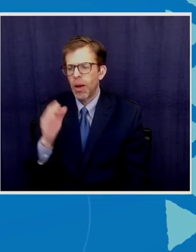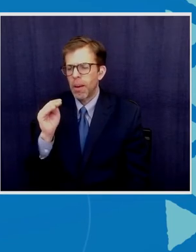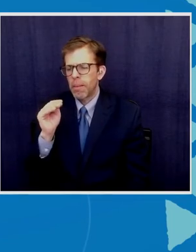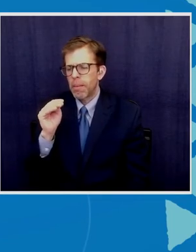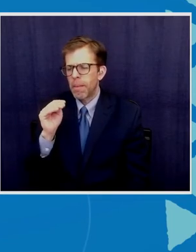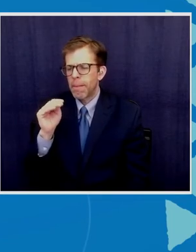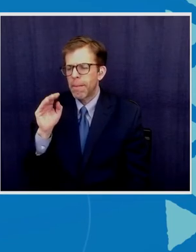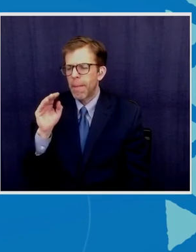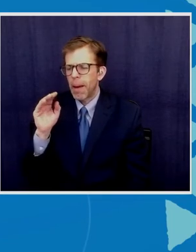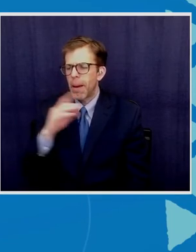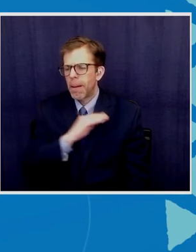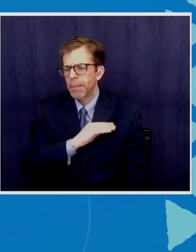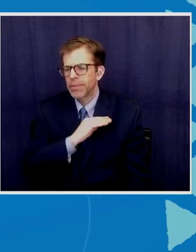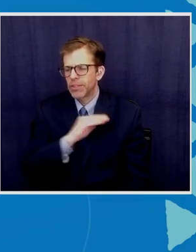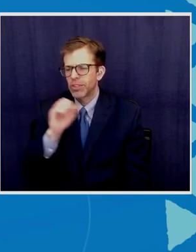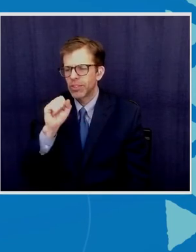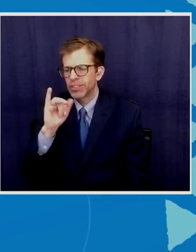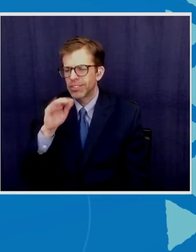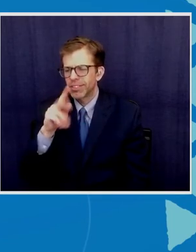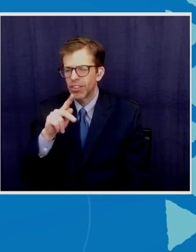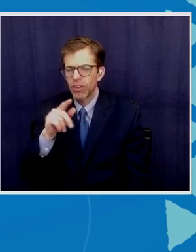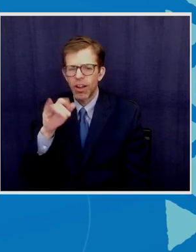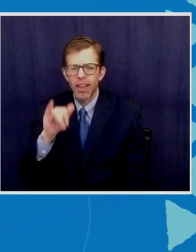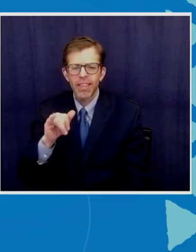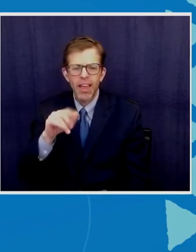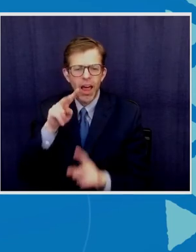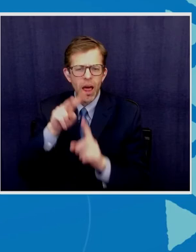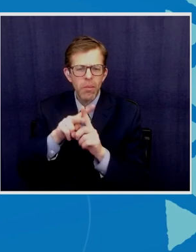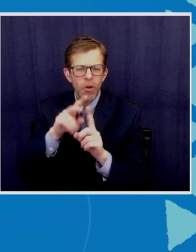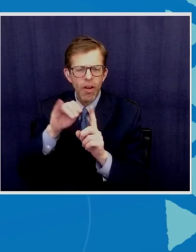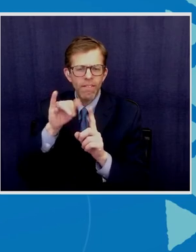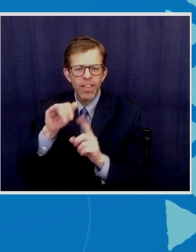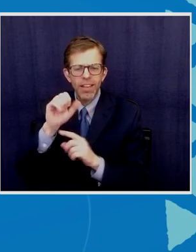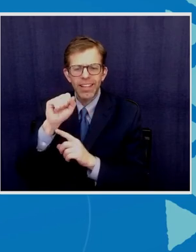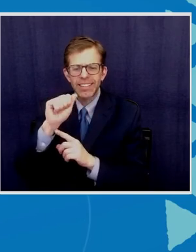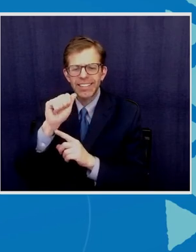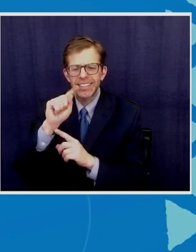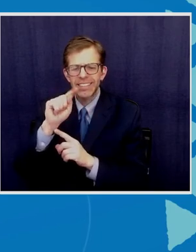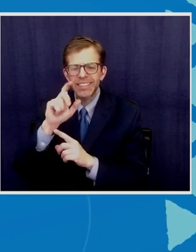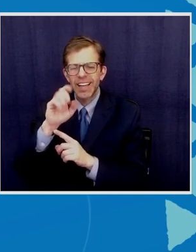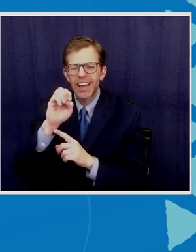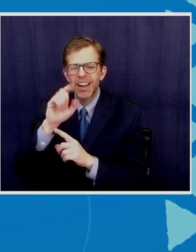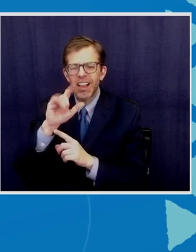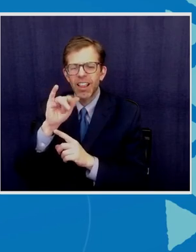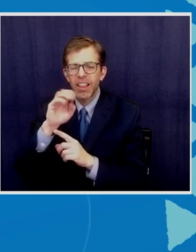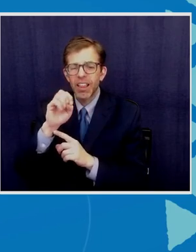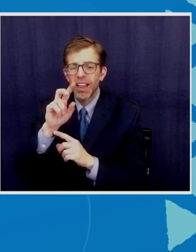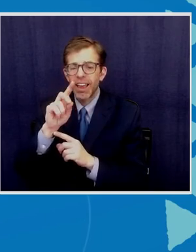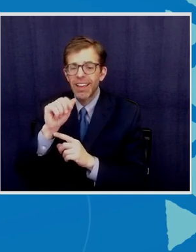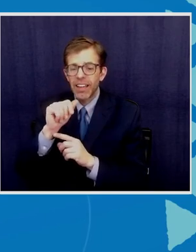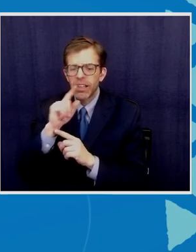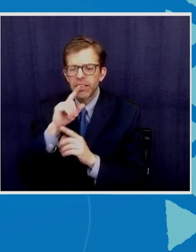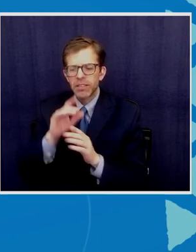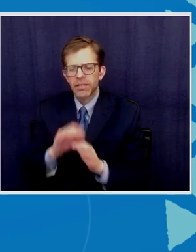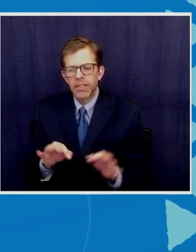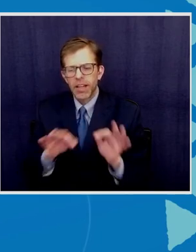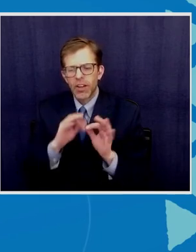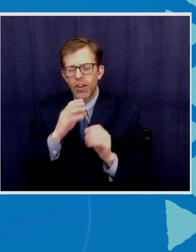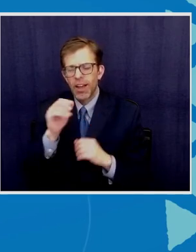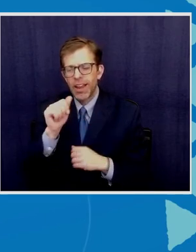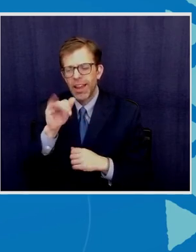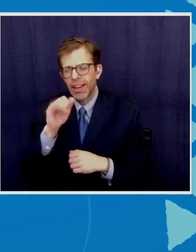the application of this satellite monitoring data is vital and this AIS and BMS